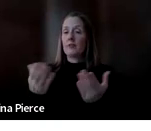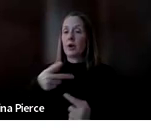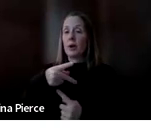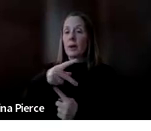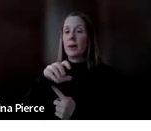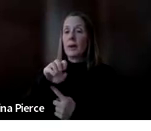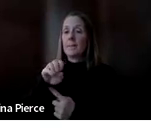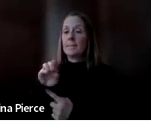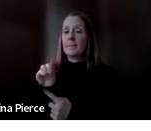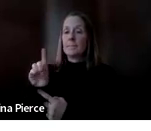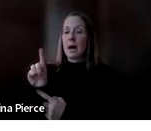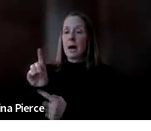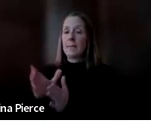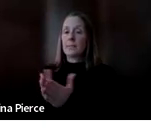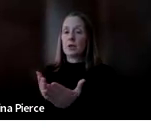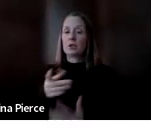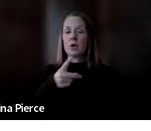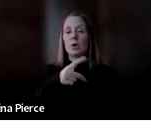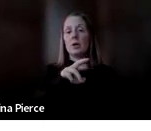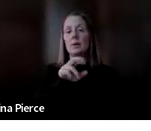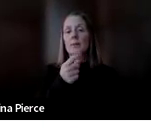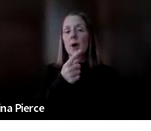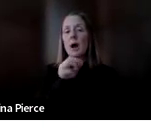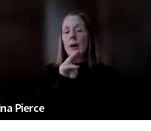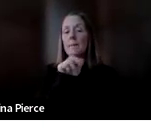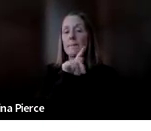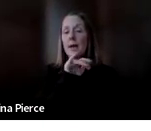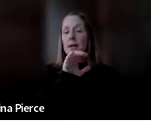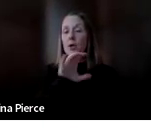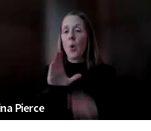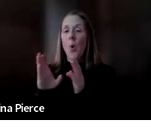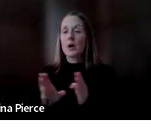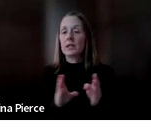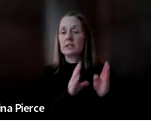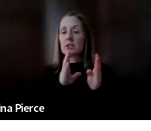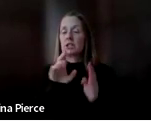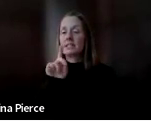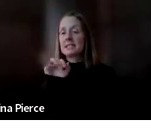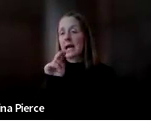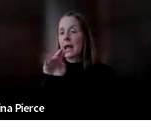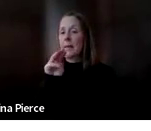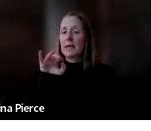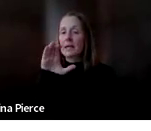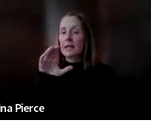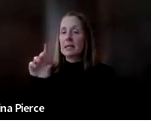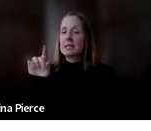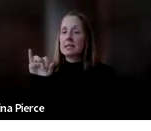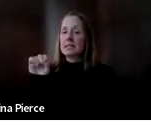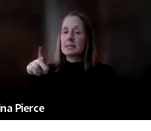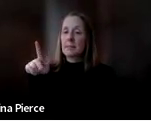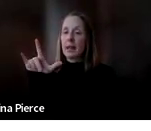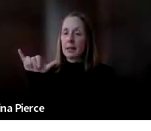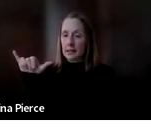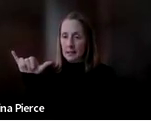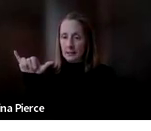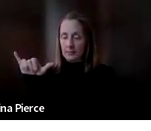POD stands for Pragmatic Organization Dynamic Display. And that is a